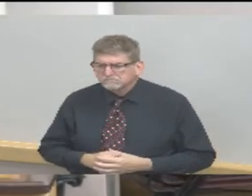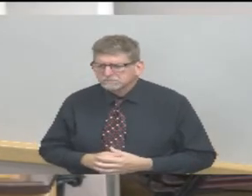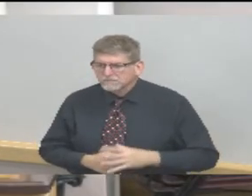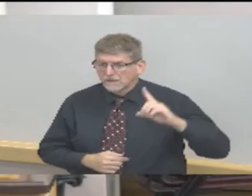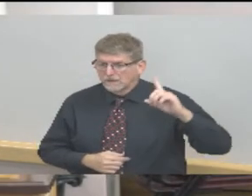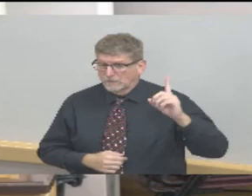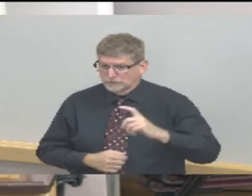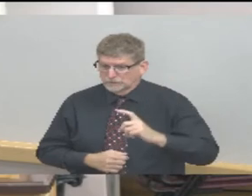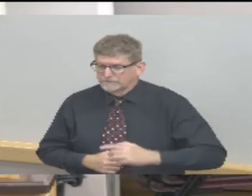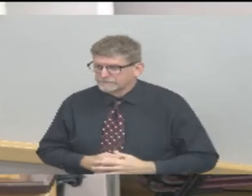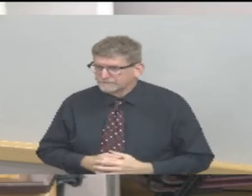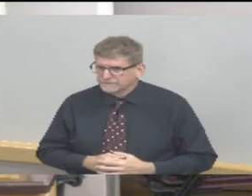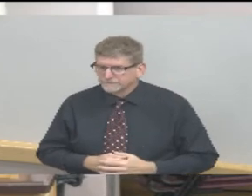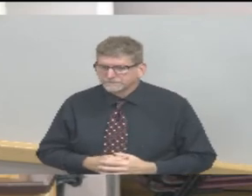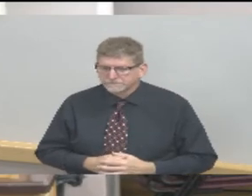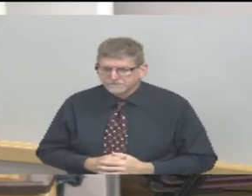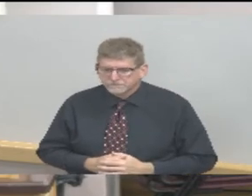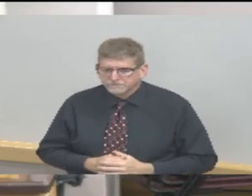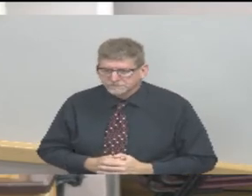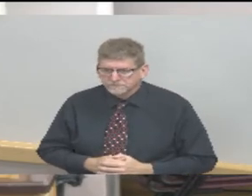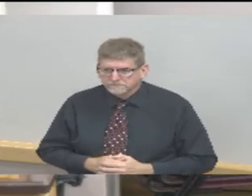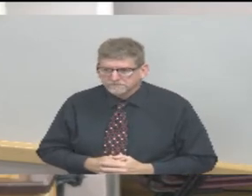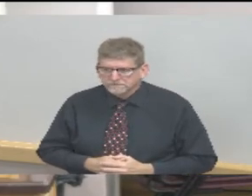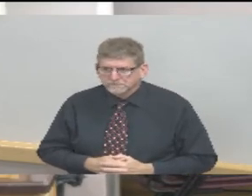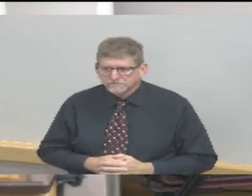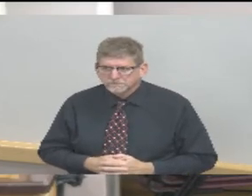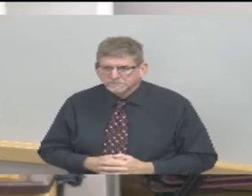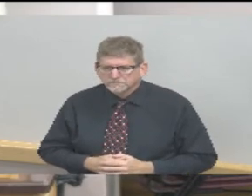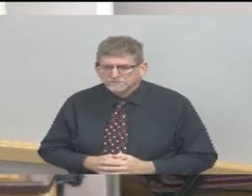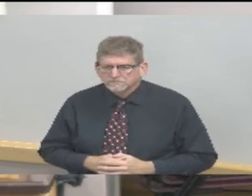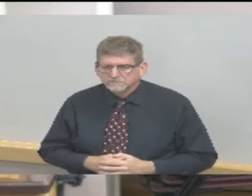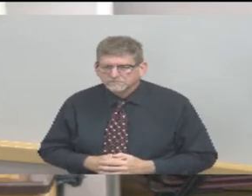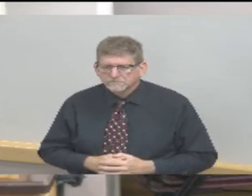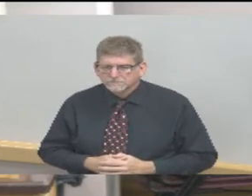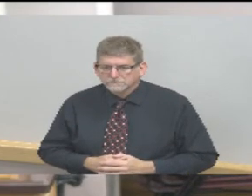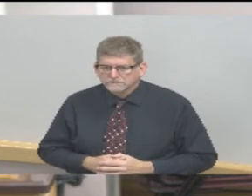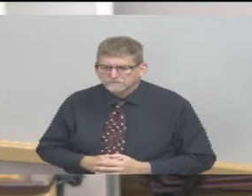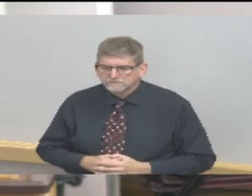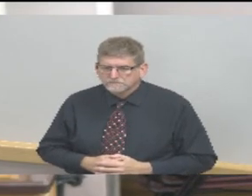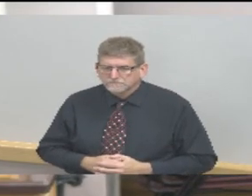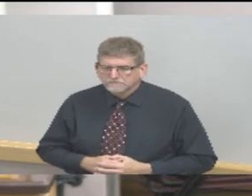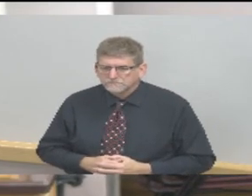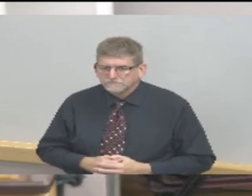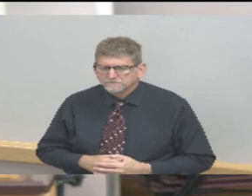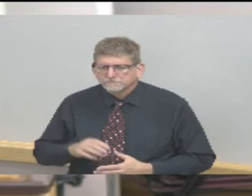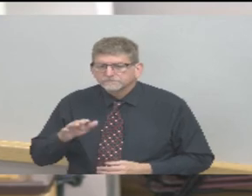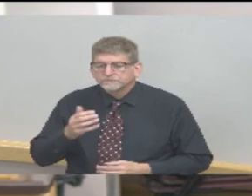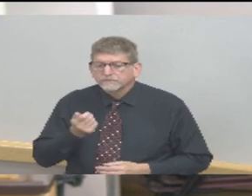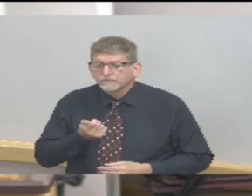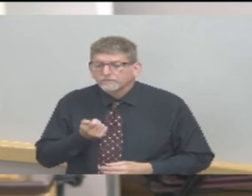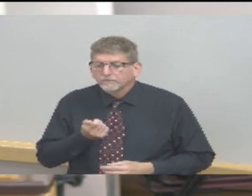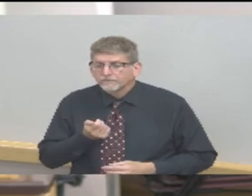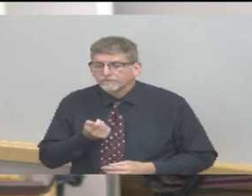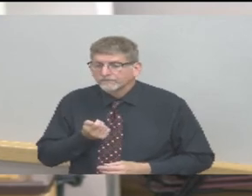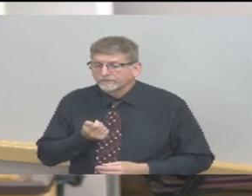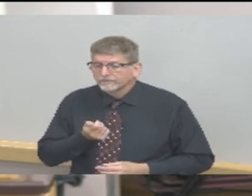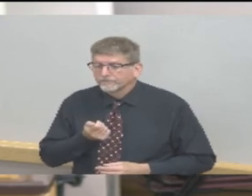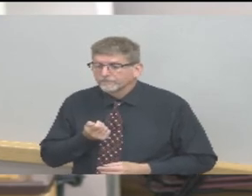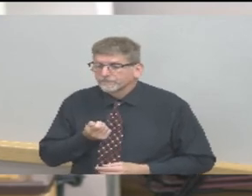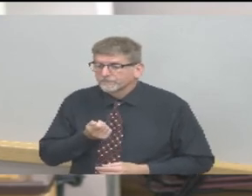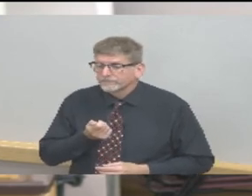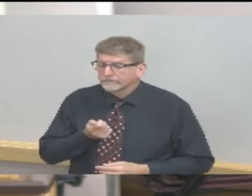Some businesses are not letting patrons in without masks. Some larger ones that are essential like grocery stores